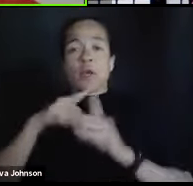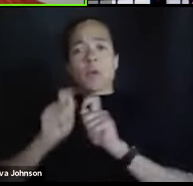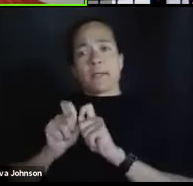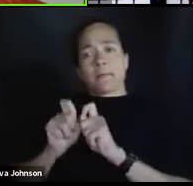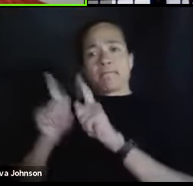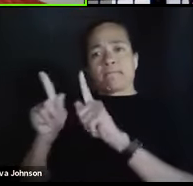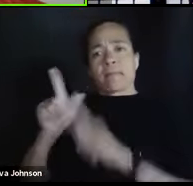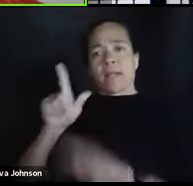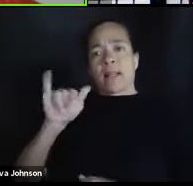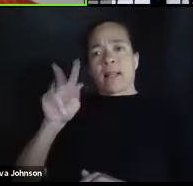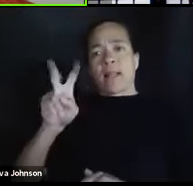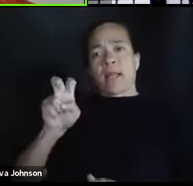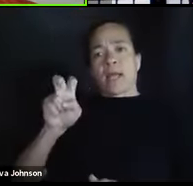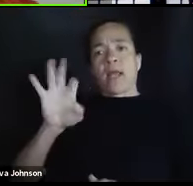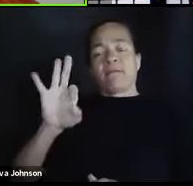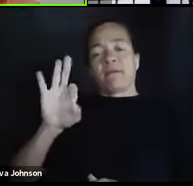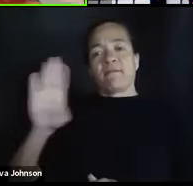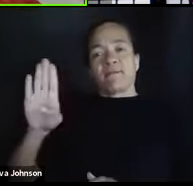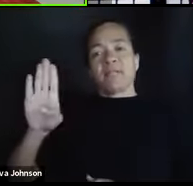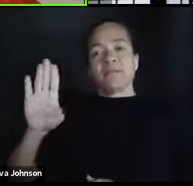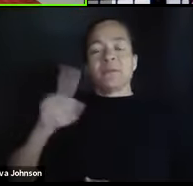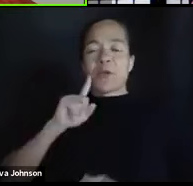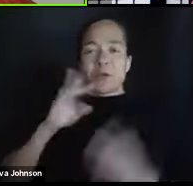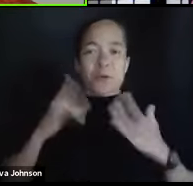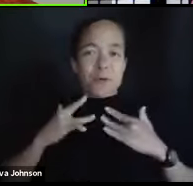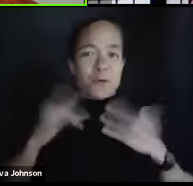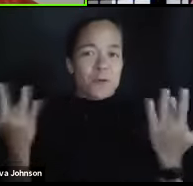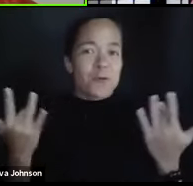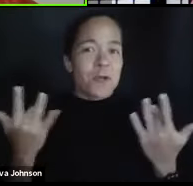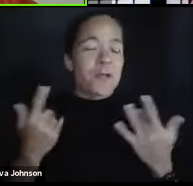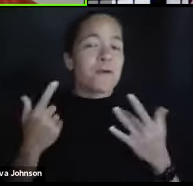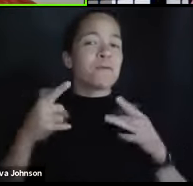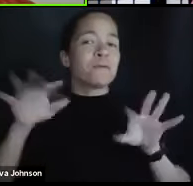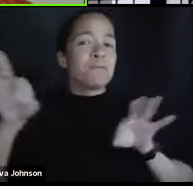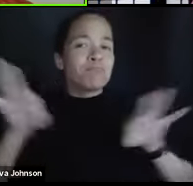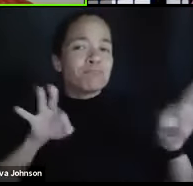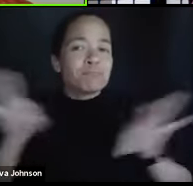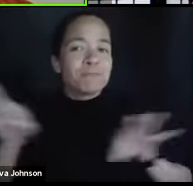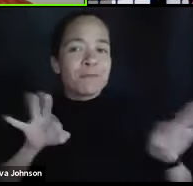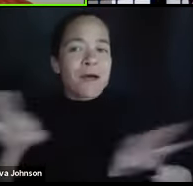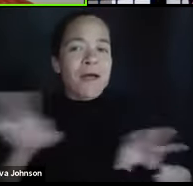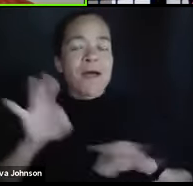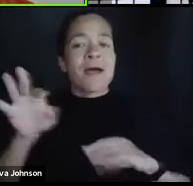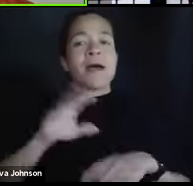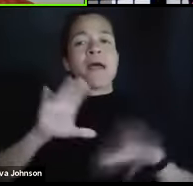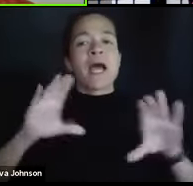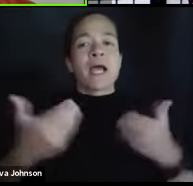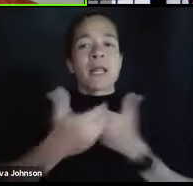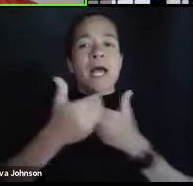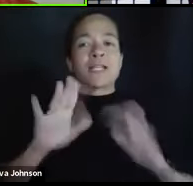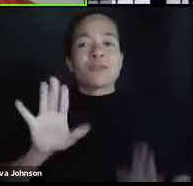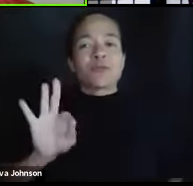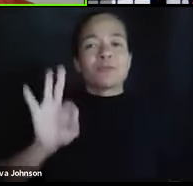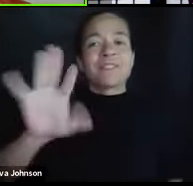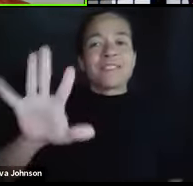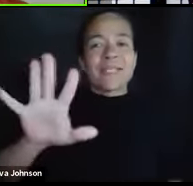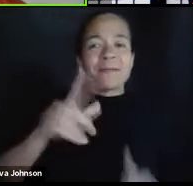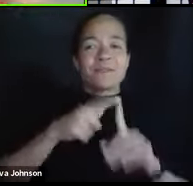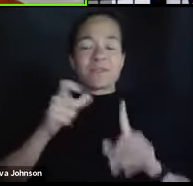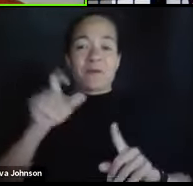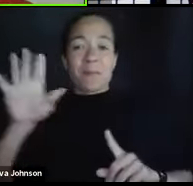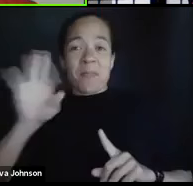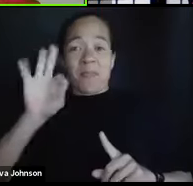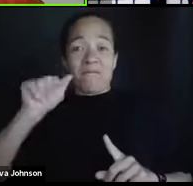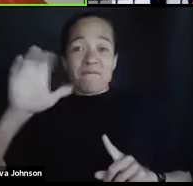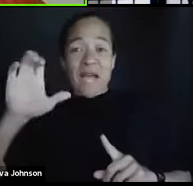and we are excited to tell you a little bit more about classroom tips from a faculty favorite. Tonight is really